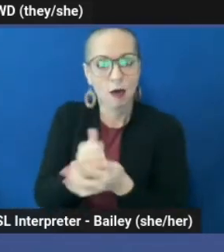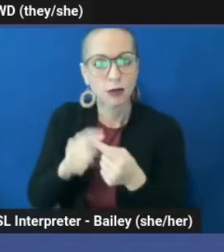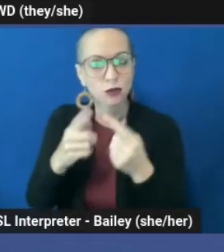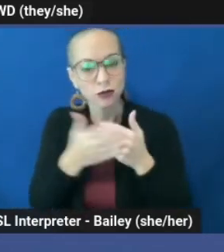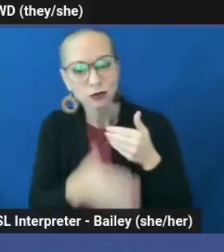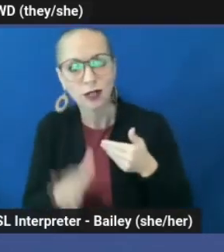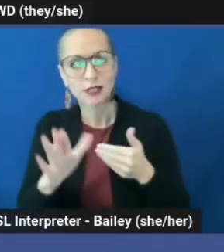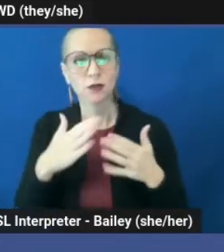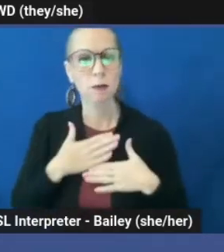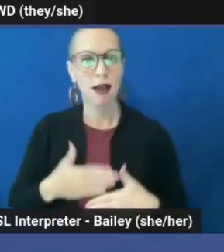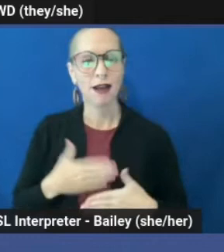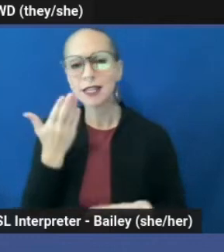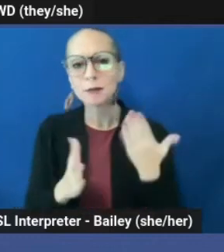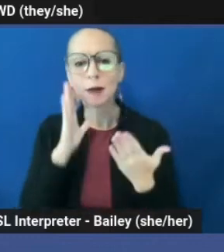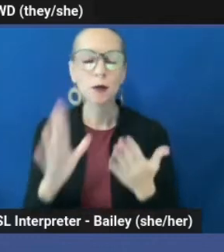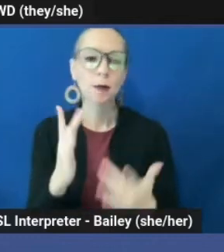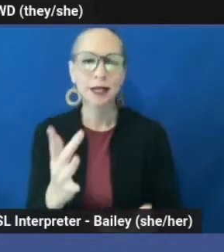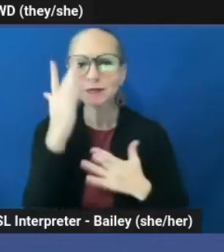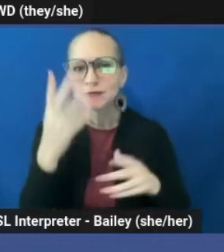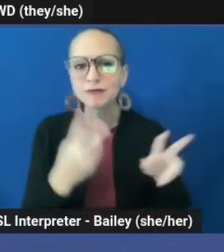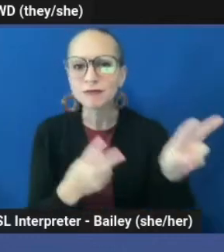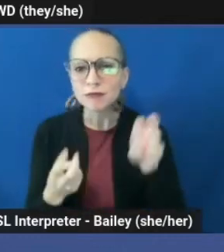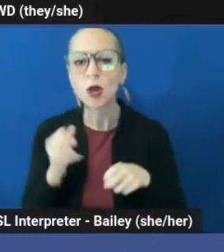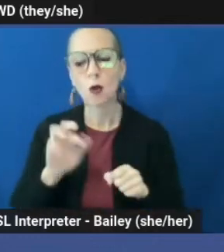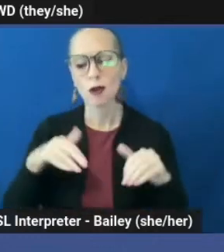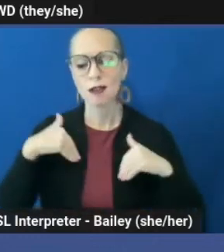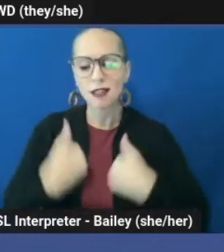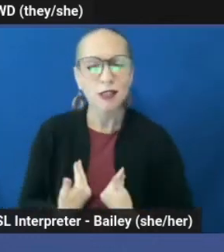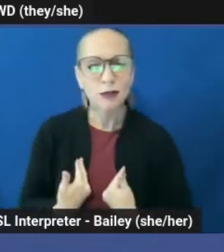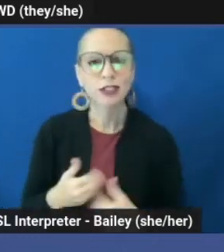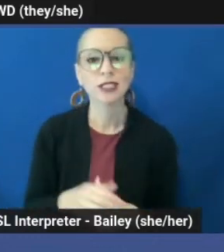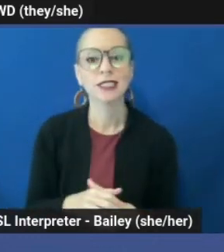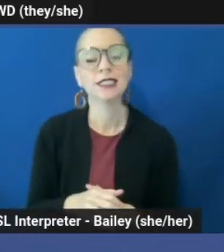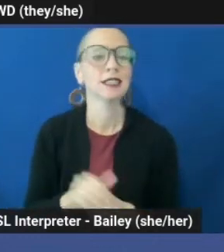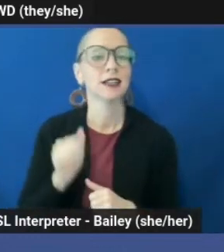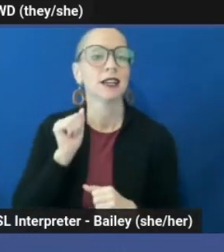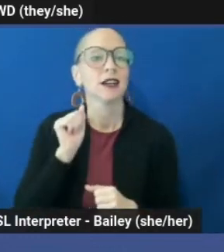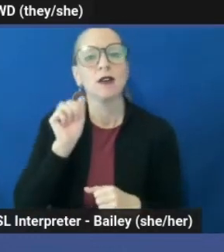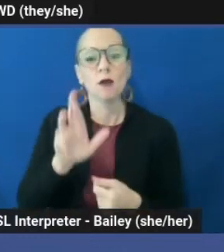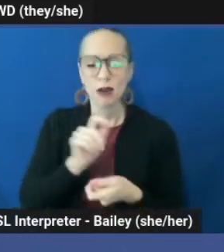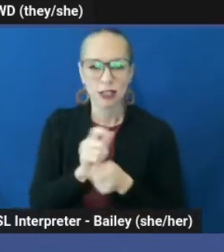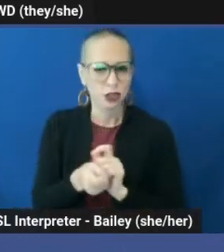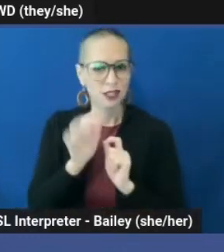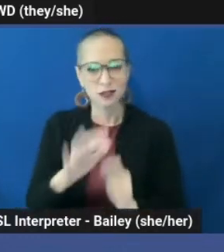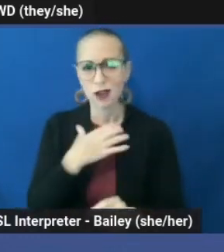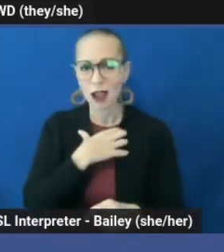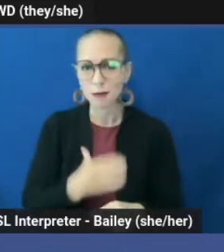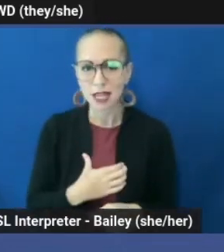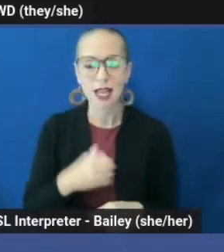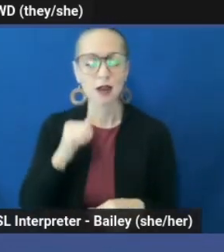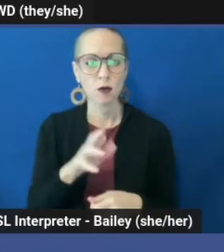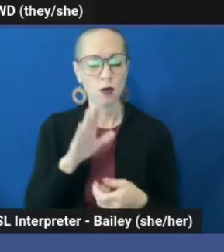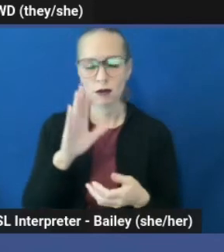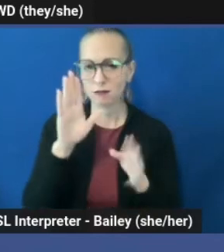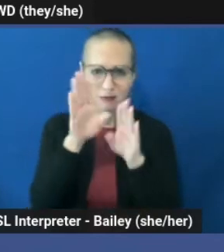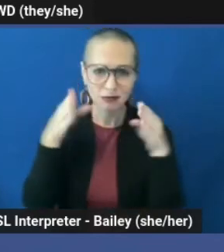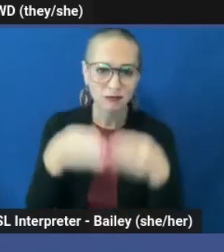cold, or that's where things like lethargy come in, and things where a change in appetite come in, or low concentration.